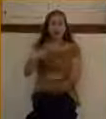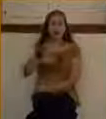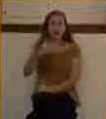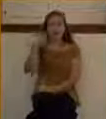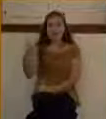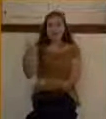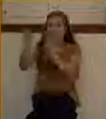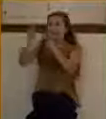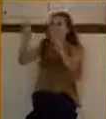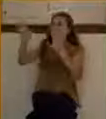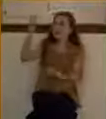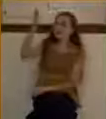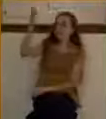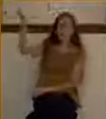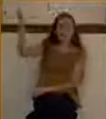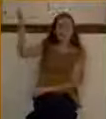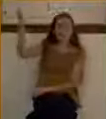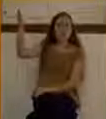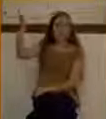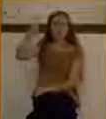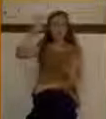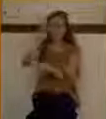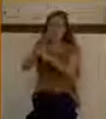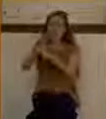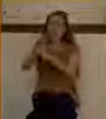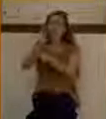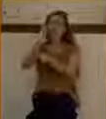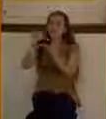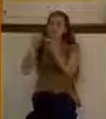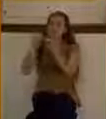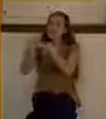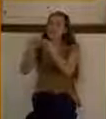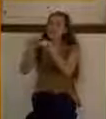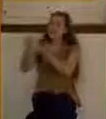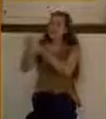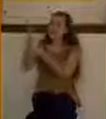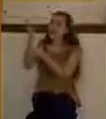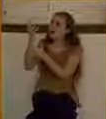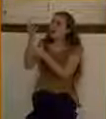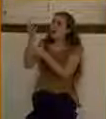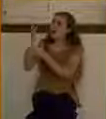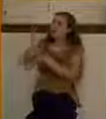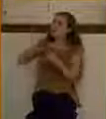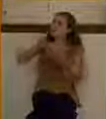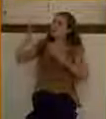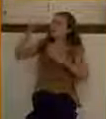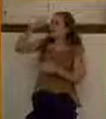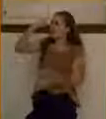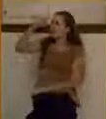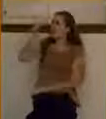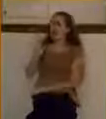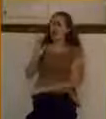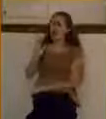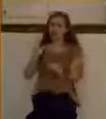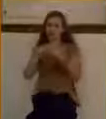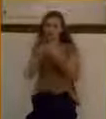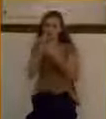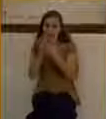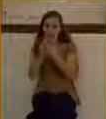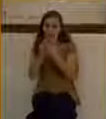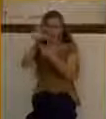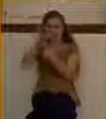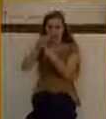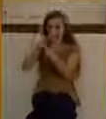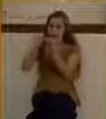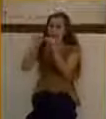persistently cries out to God. We see again in verse 47 where when he began, or excuse me, when he heard that it was Jesus,